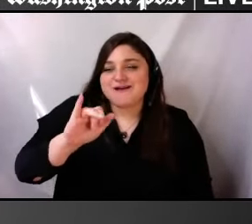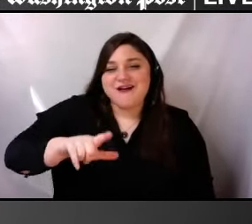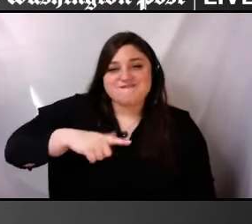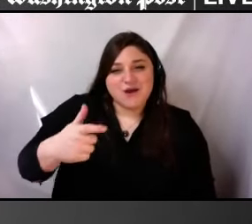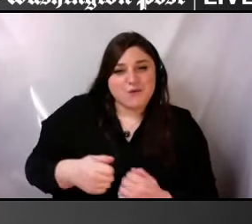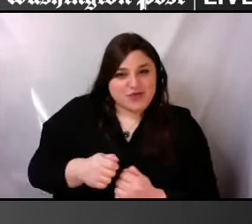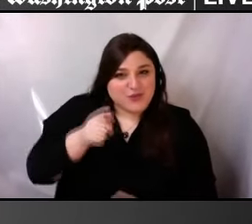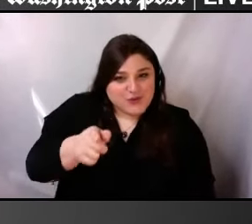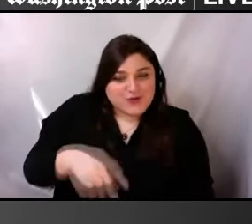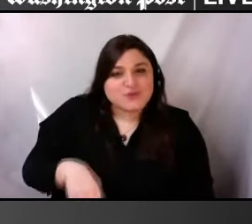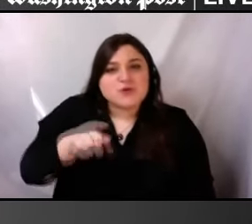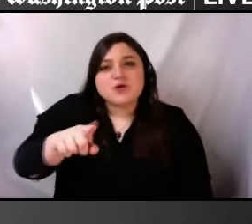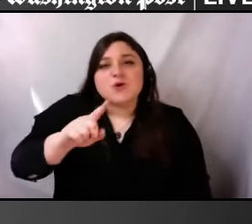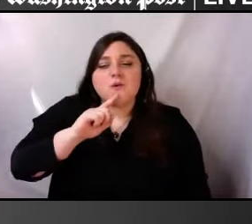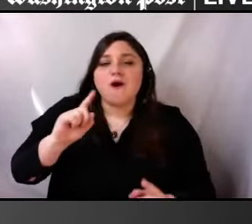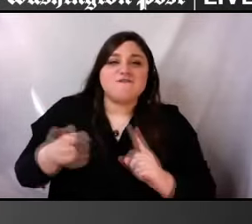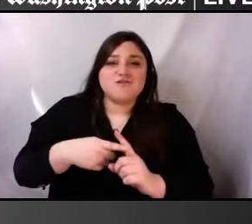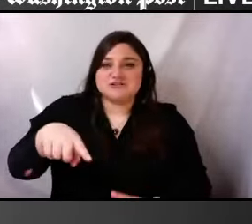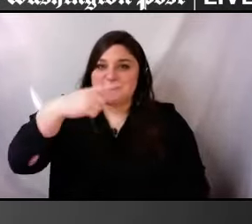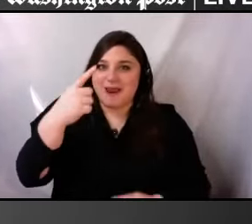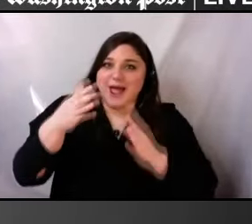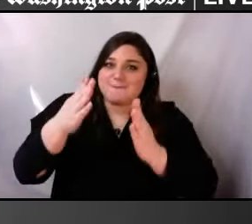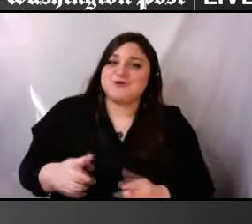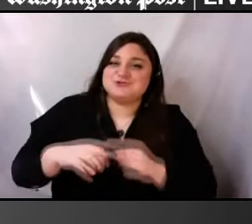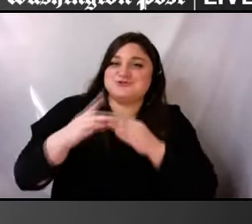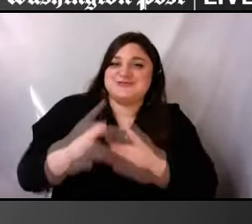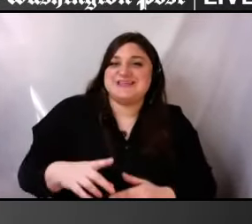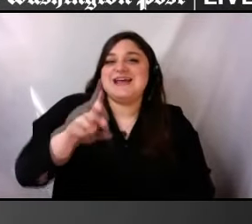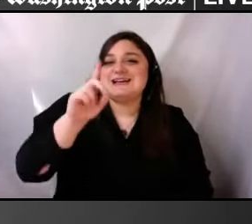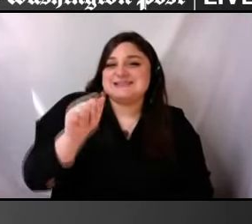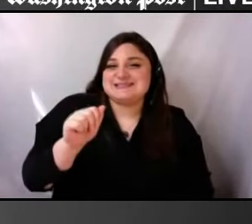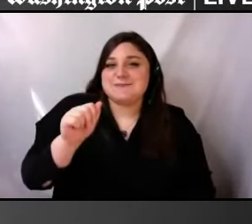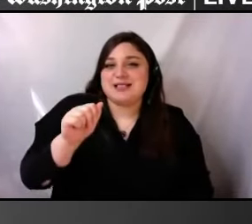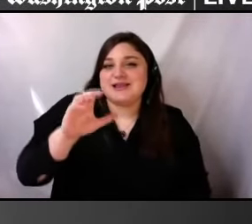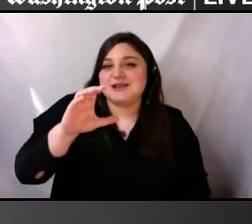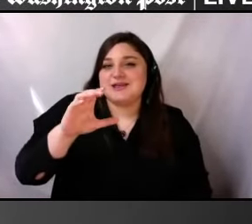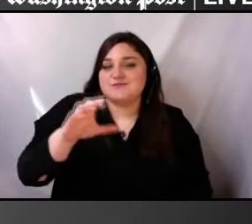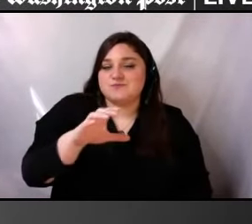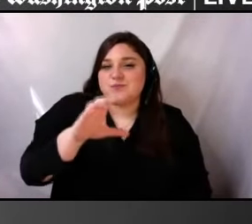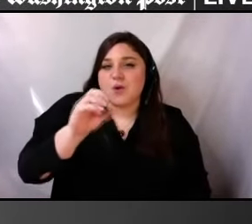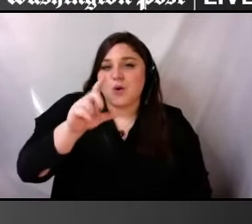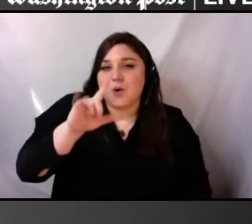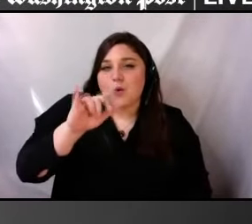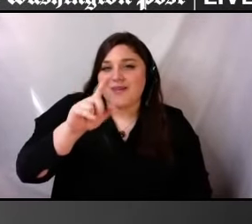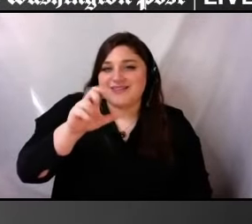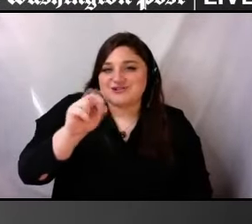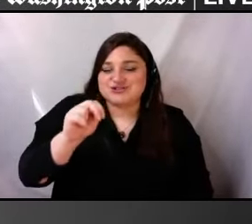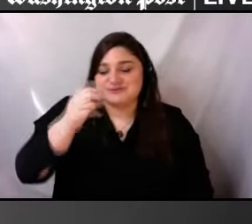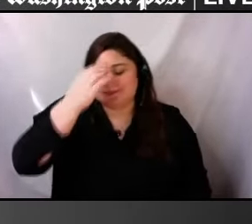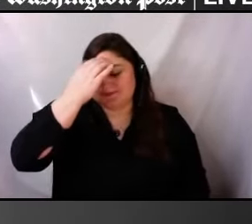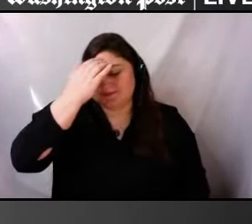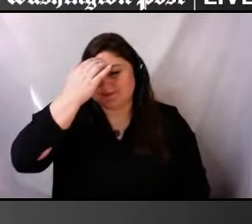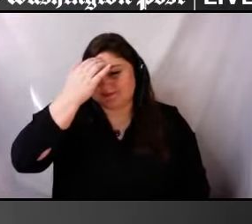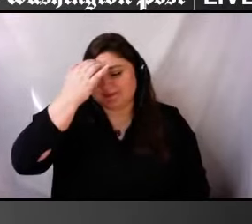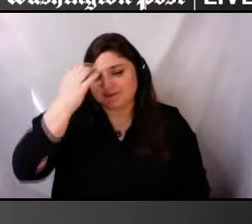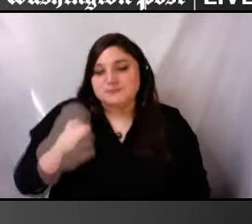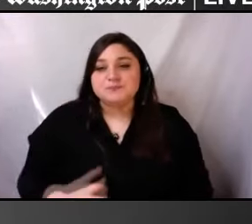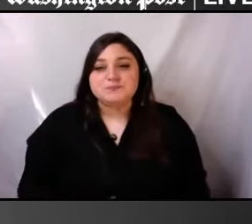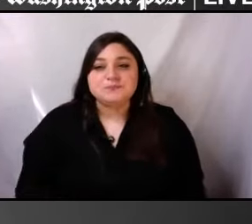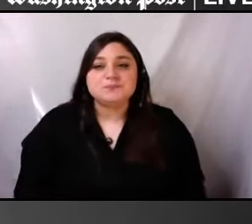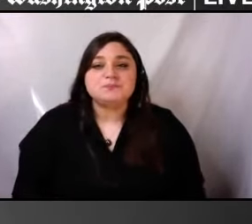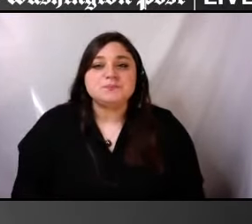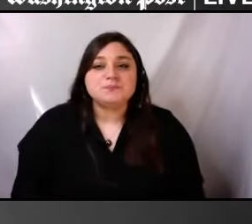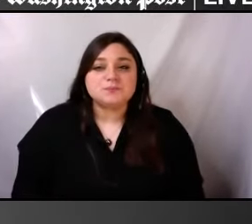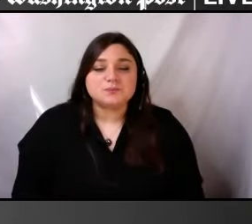a national disability coalition. Again, follow up if you can and tell me about the importance for you personally and also for the organization as it